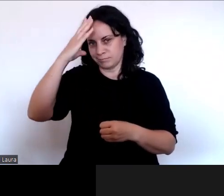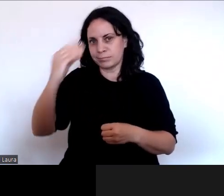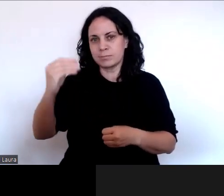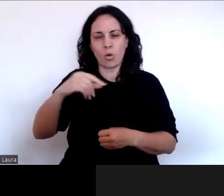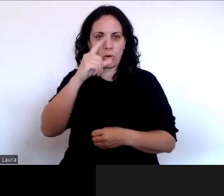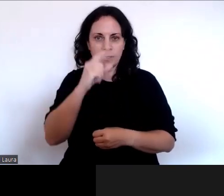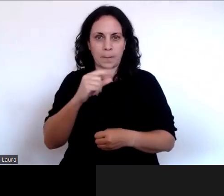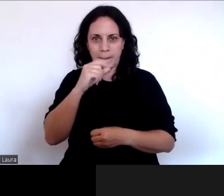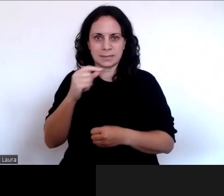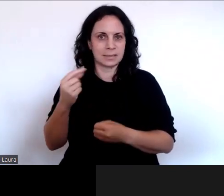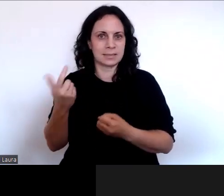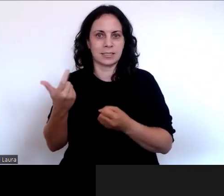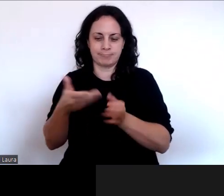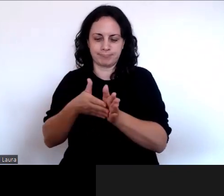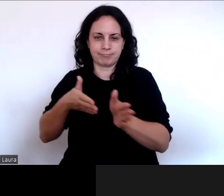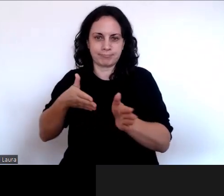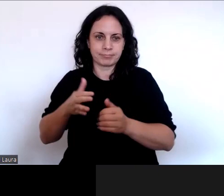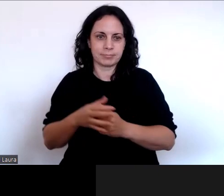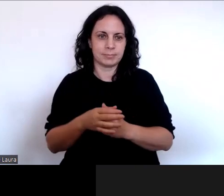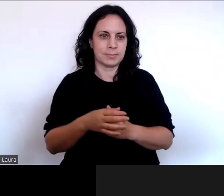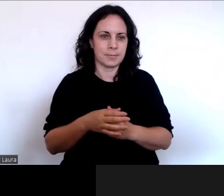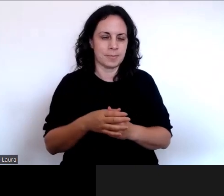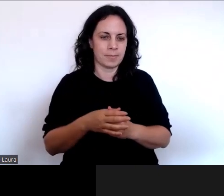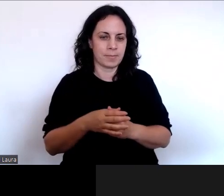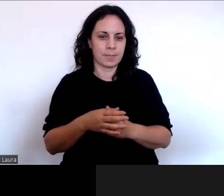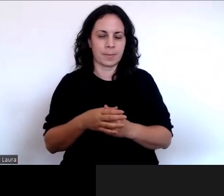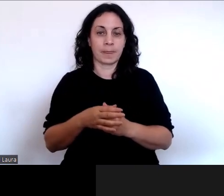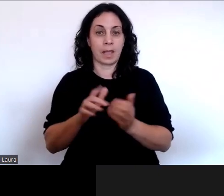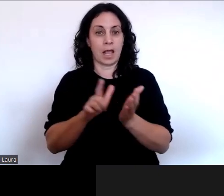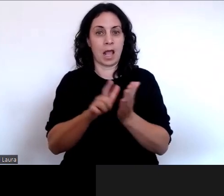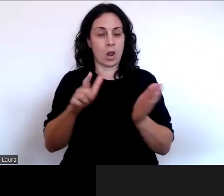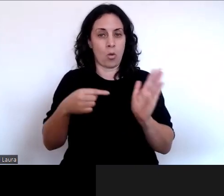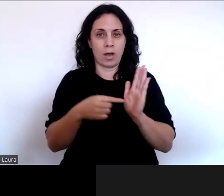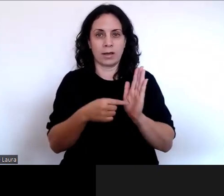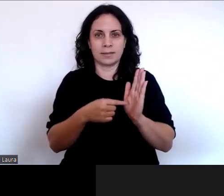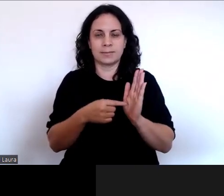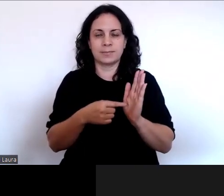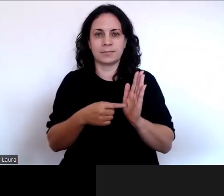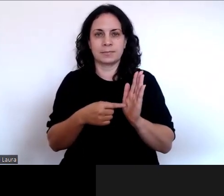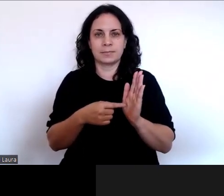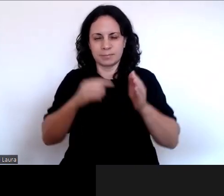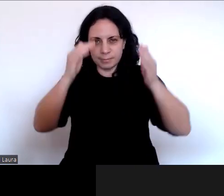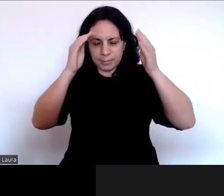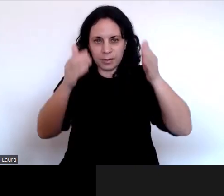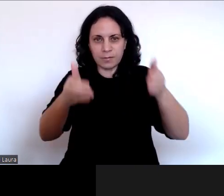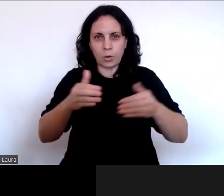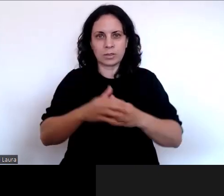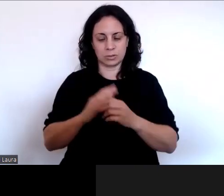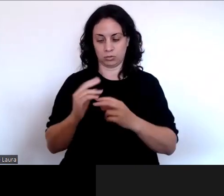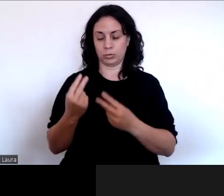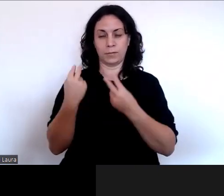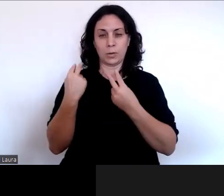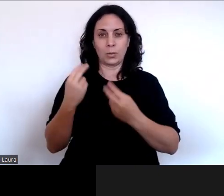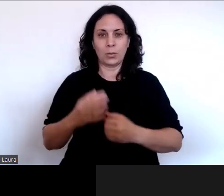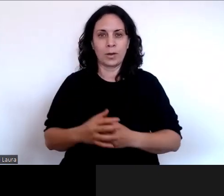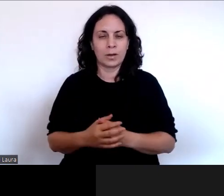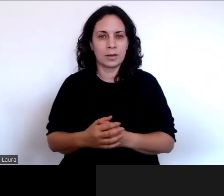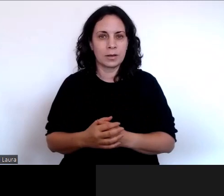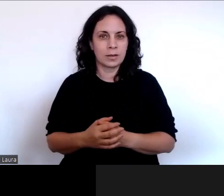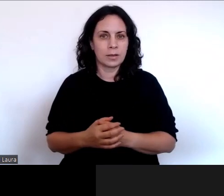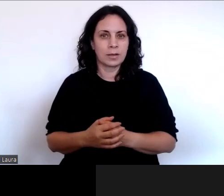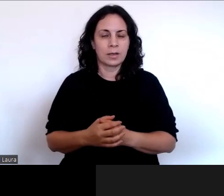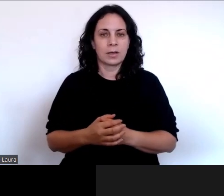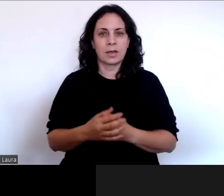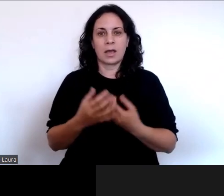law. The main law in this area and one of the main focuses of our review is called the